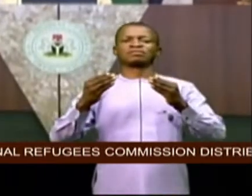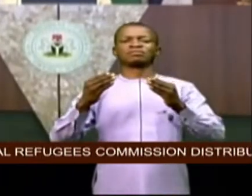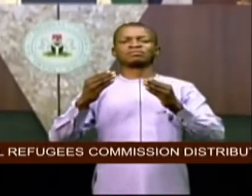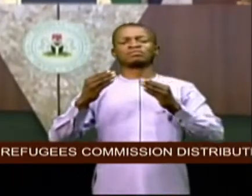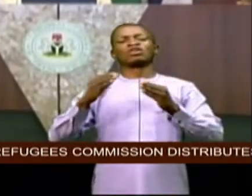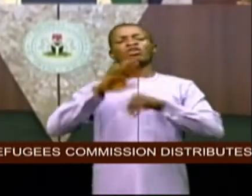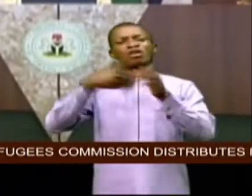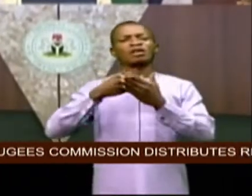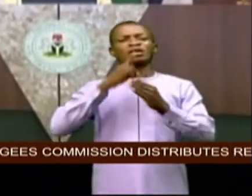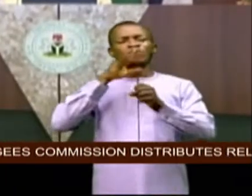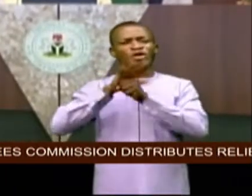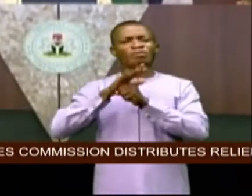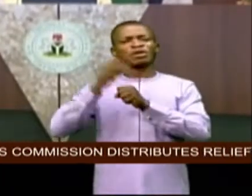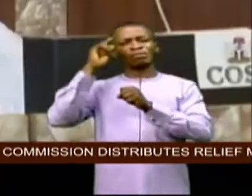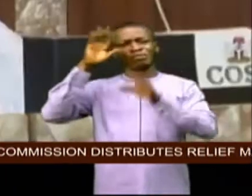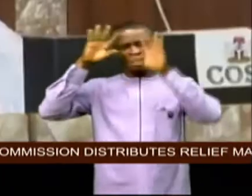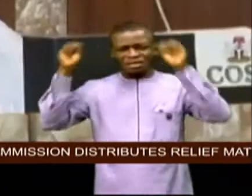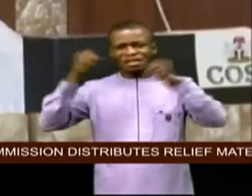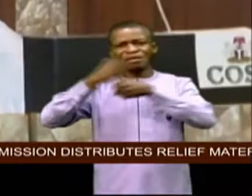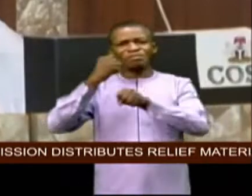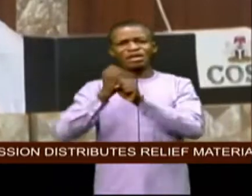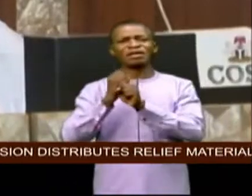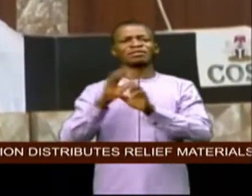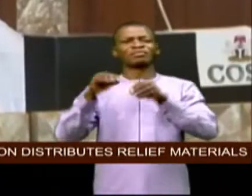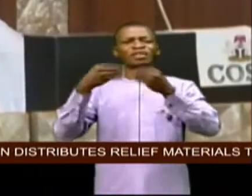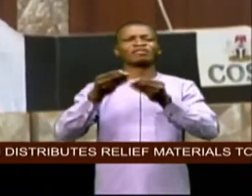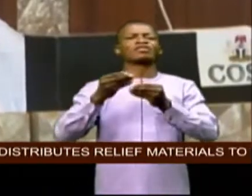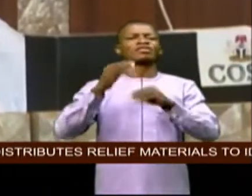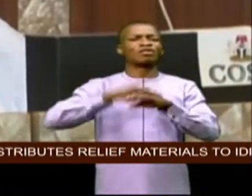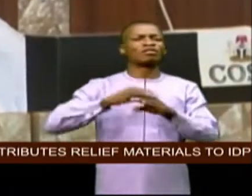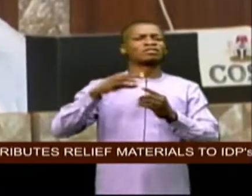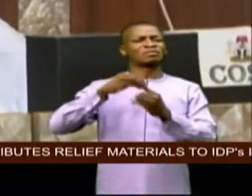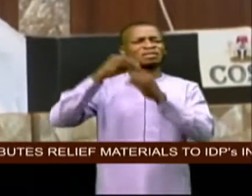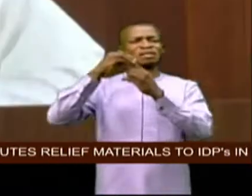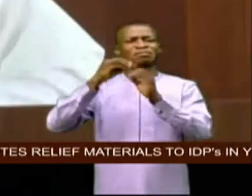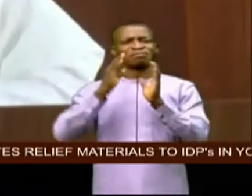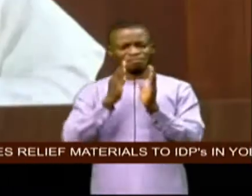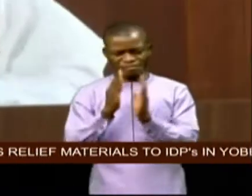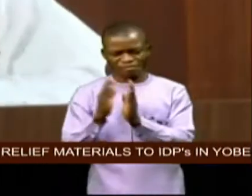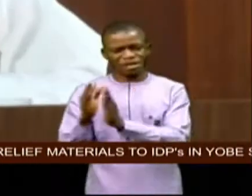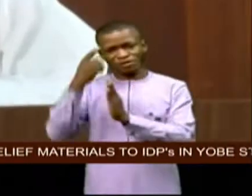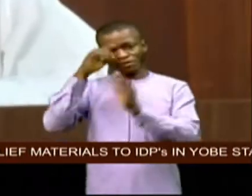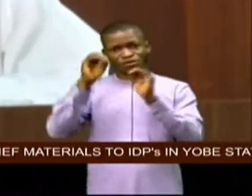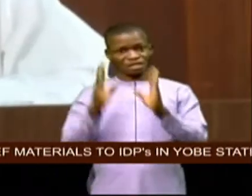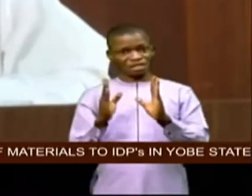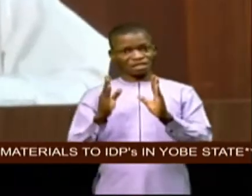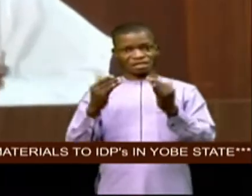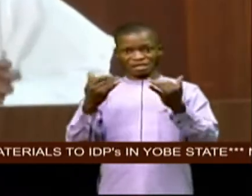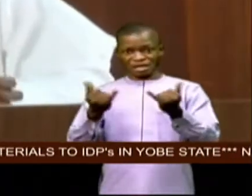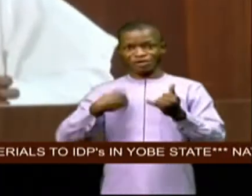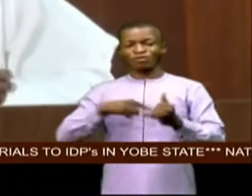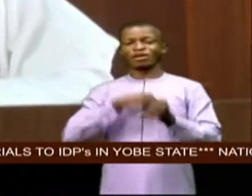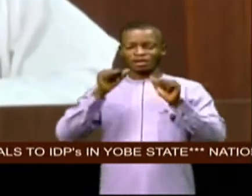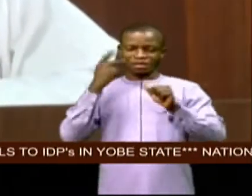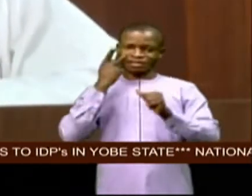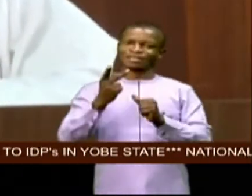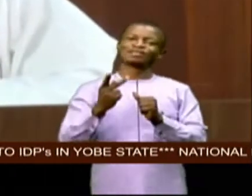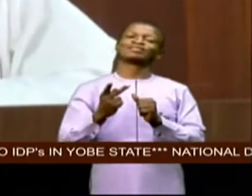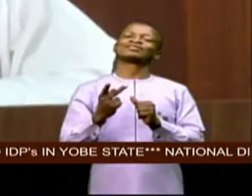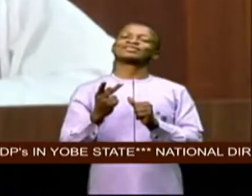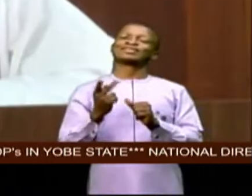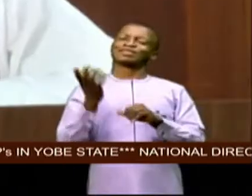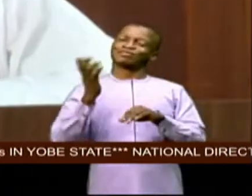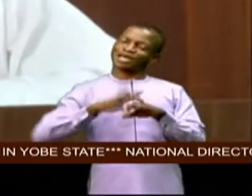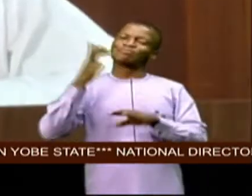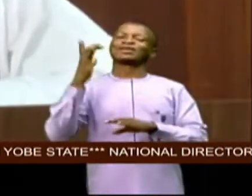made all the approval that he had given me of some special packages for teachers would now begin to be put into effect because this is a legal